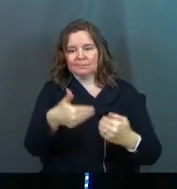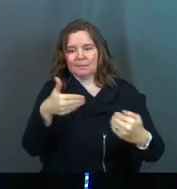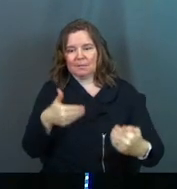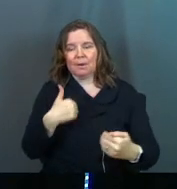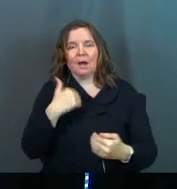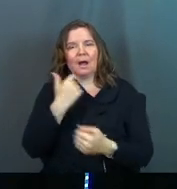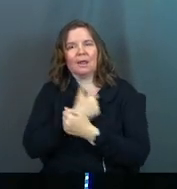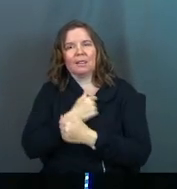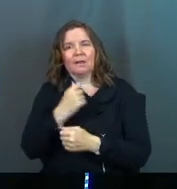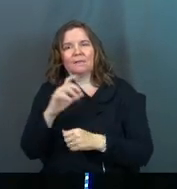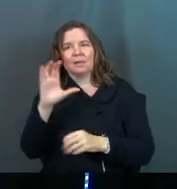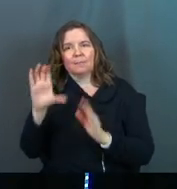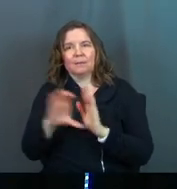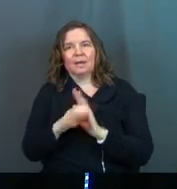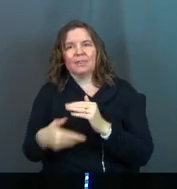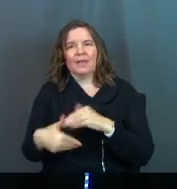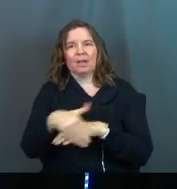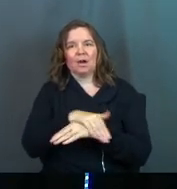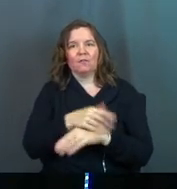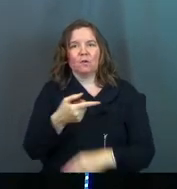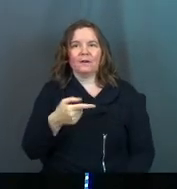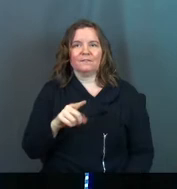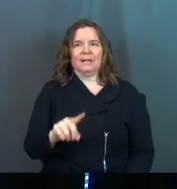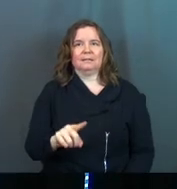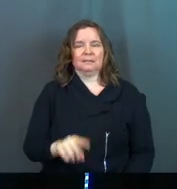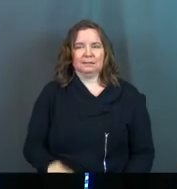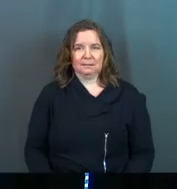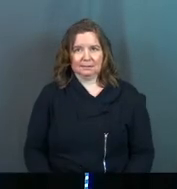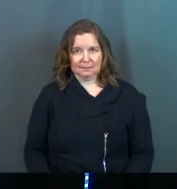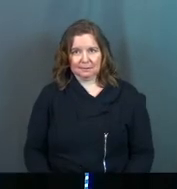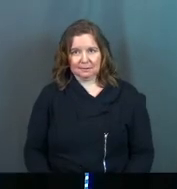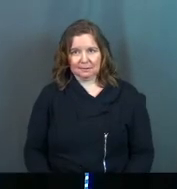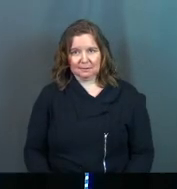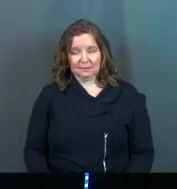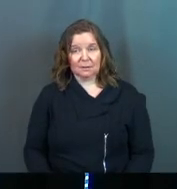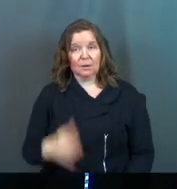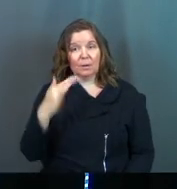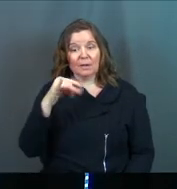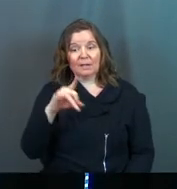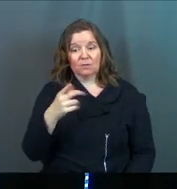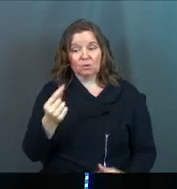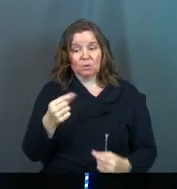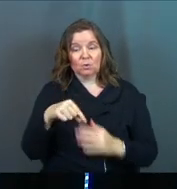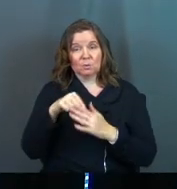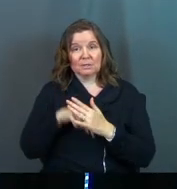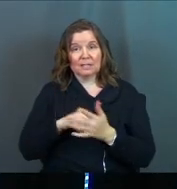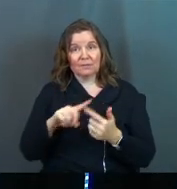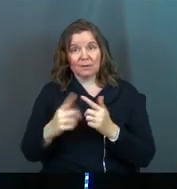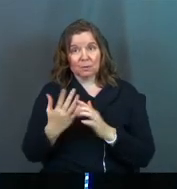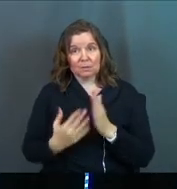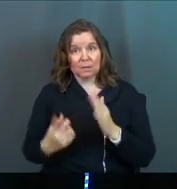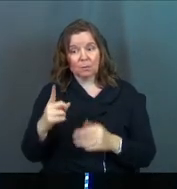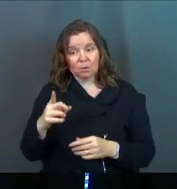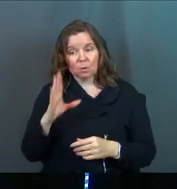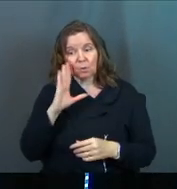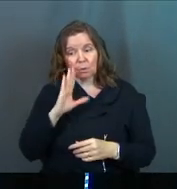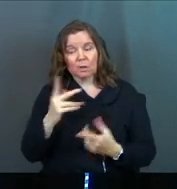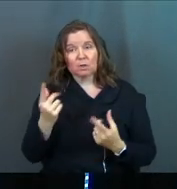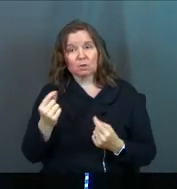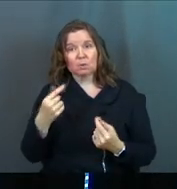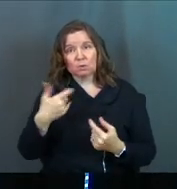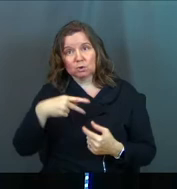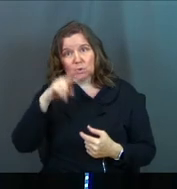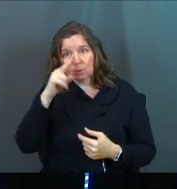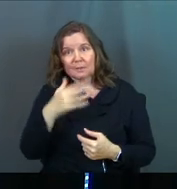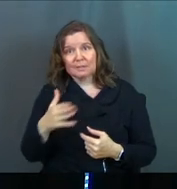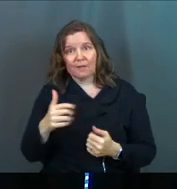friends. I love the picture of they cover over an offense. Amen? Because if you're going to do deep friendship with somebody, you're going to do